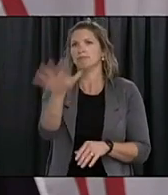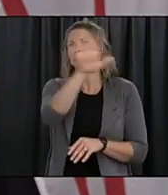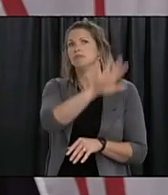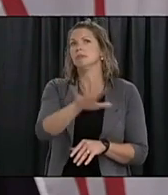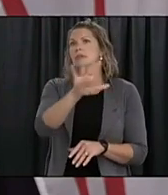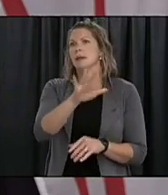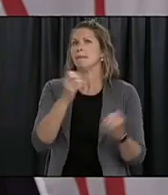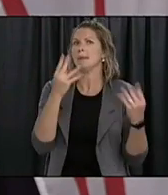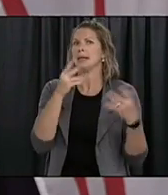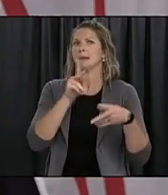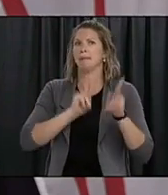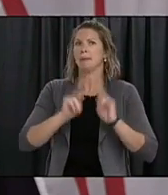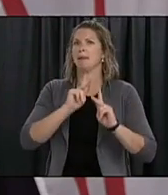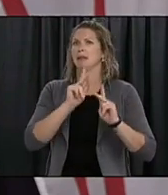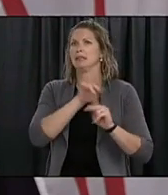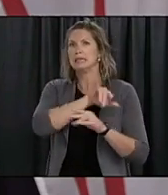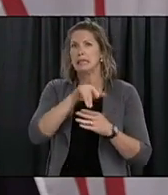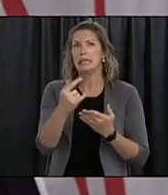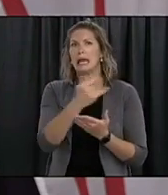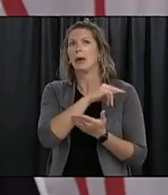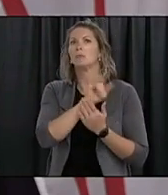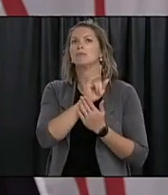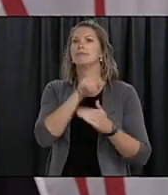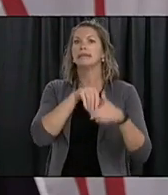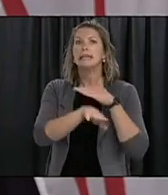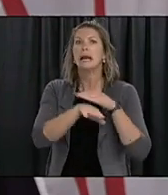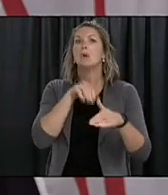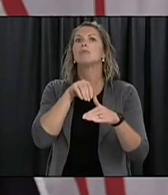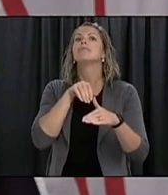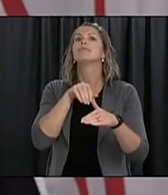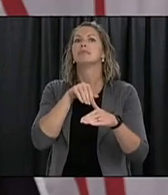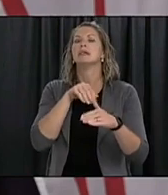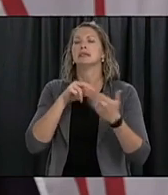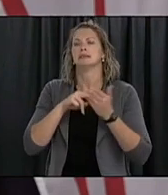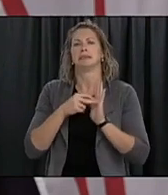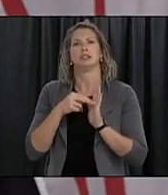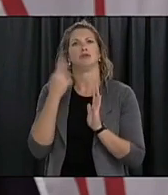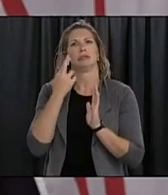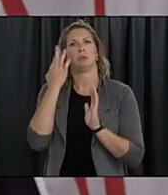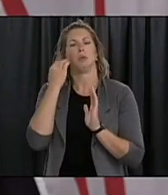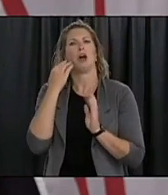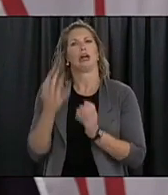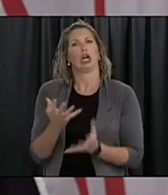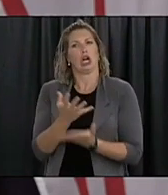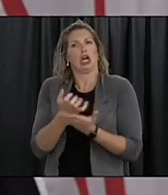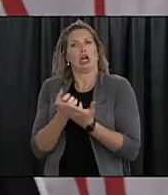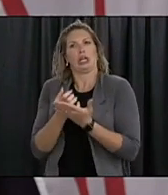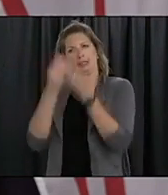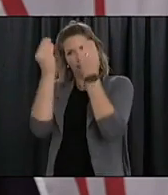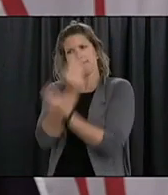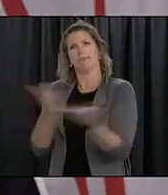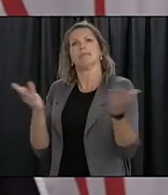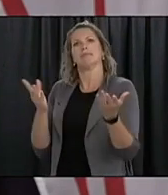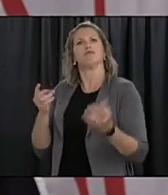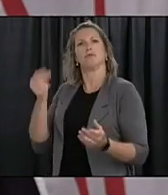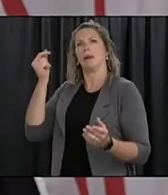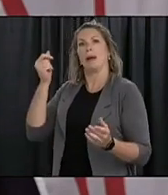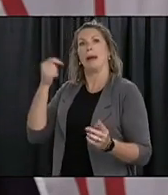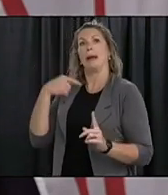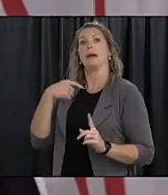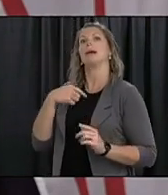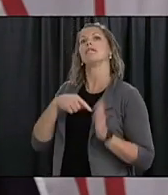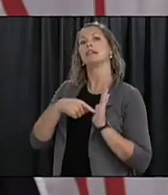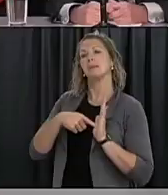approach around putting out there as early as we could the information around the stores, for example, on the flight.